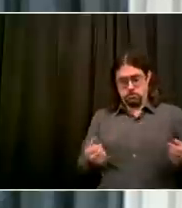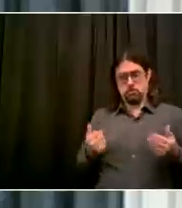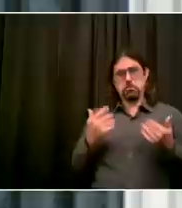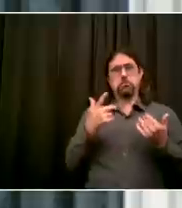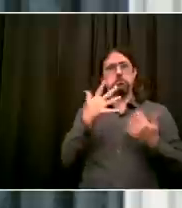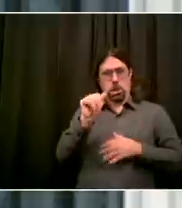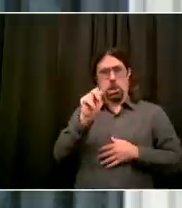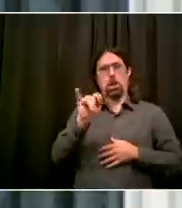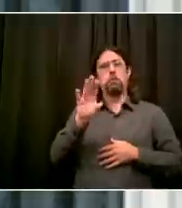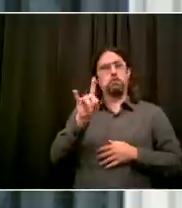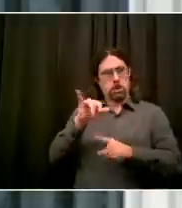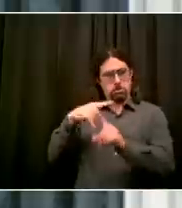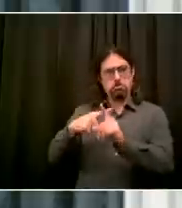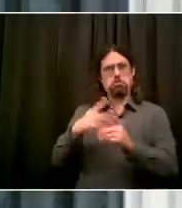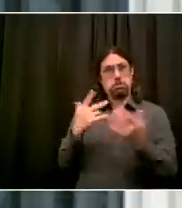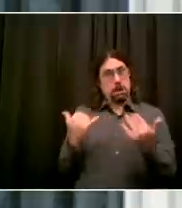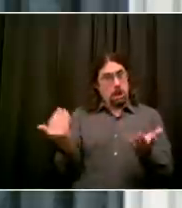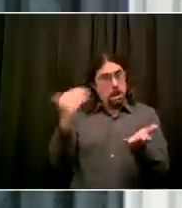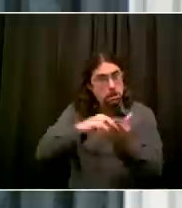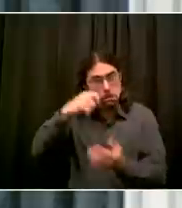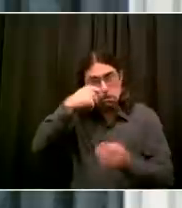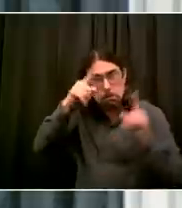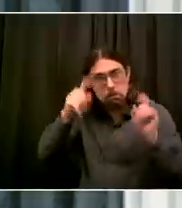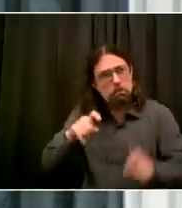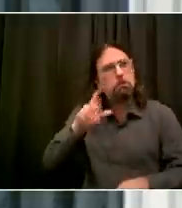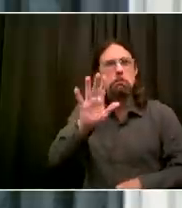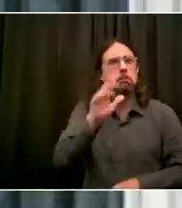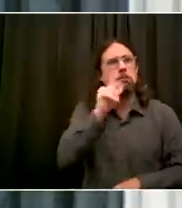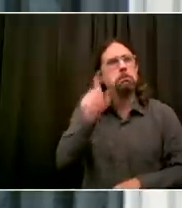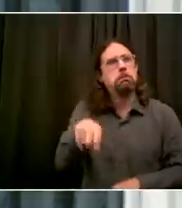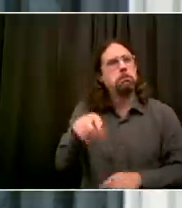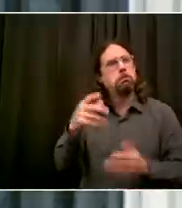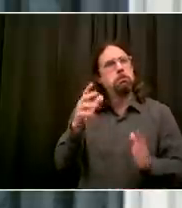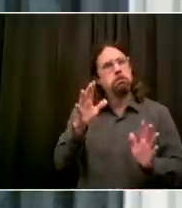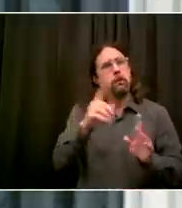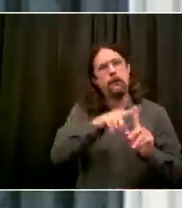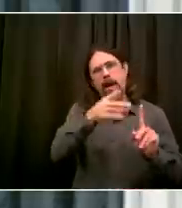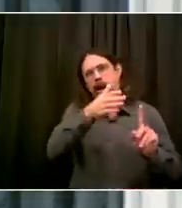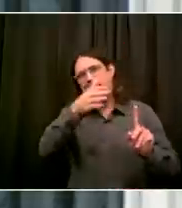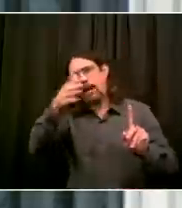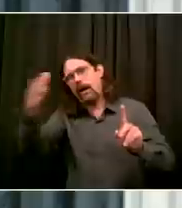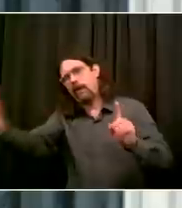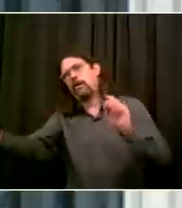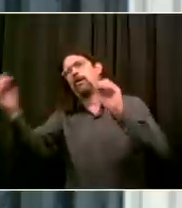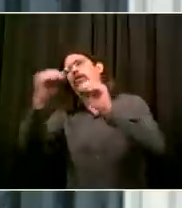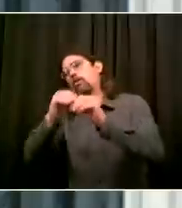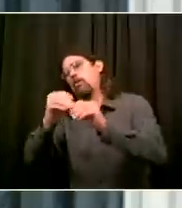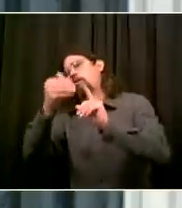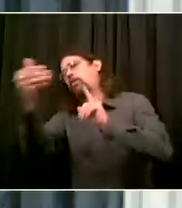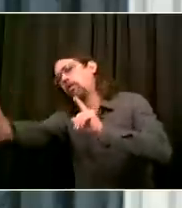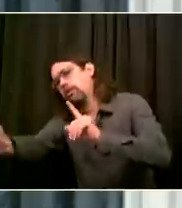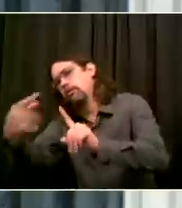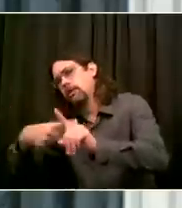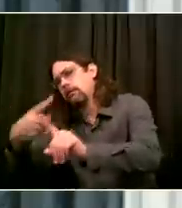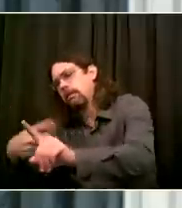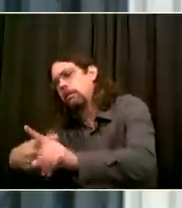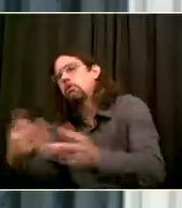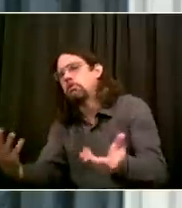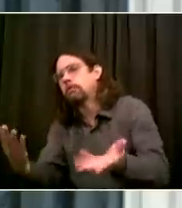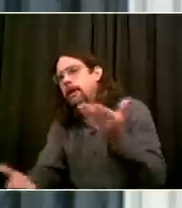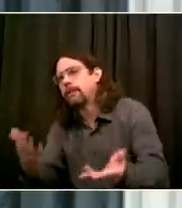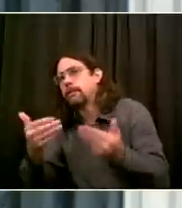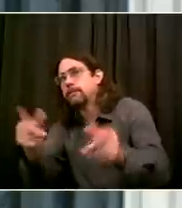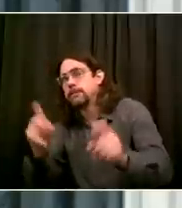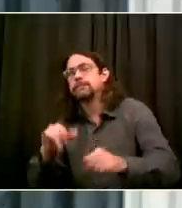it very much relates to your good question about who should get tested. I agree with the points that the mayor and Dr. Katz have